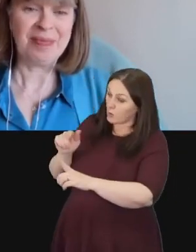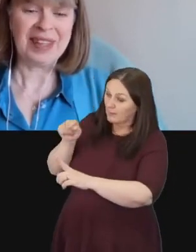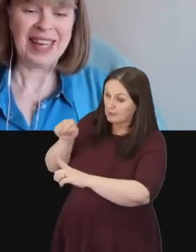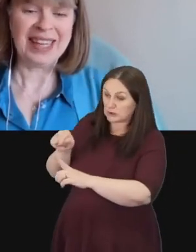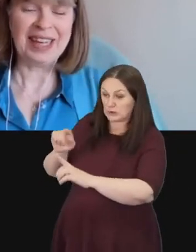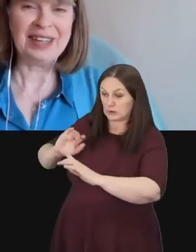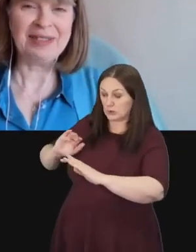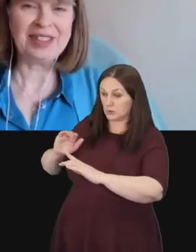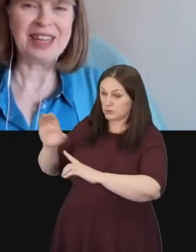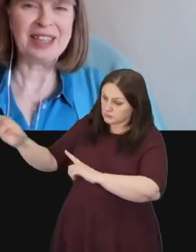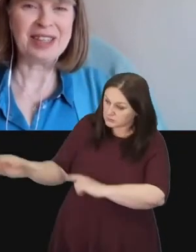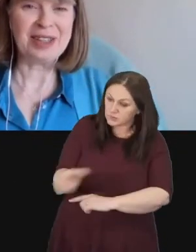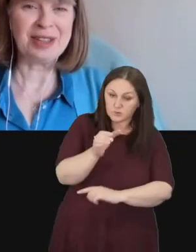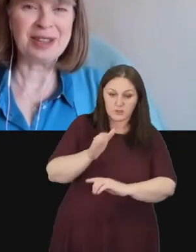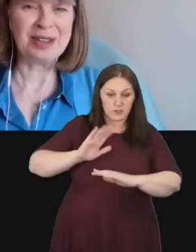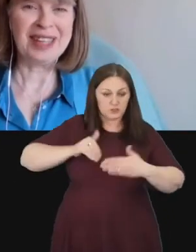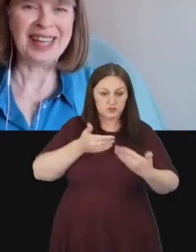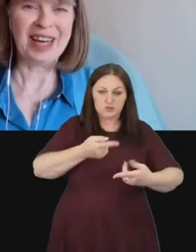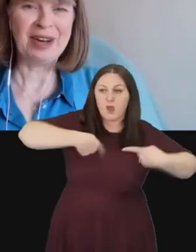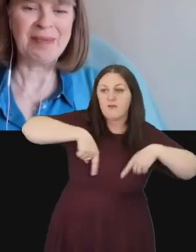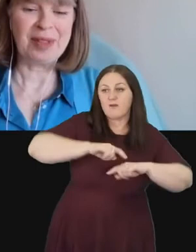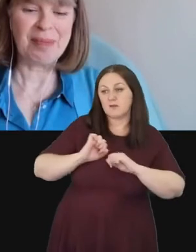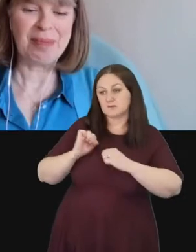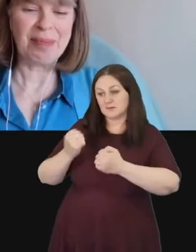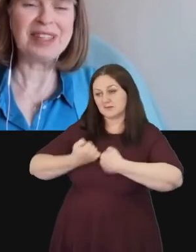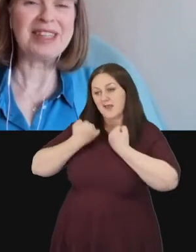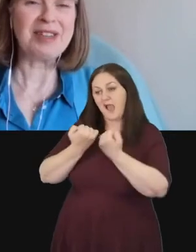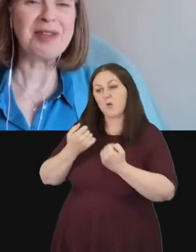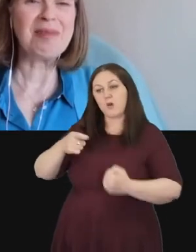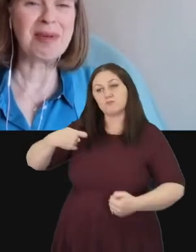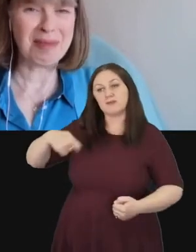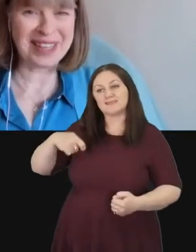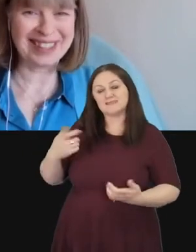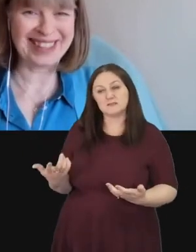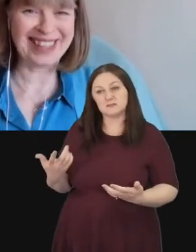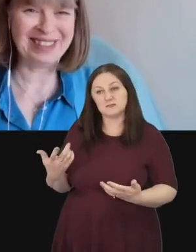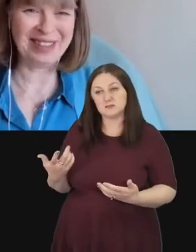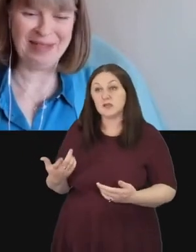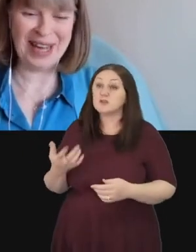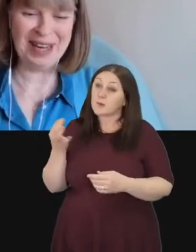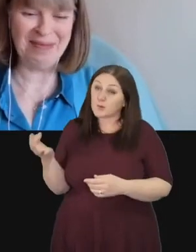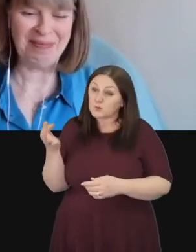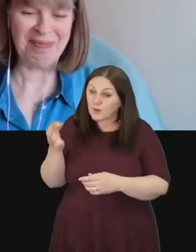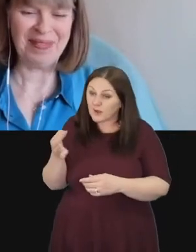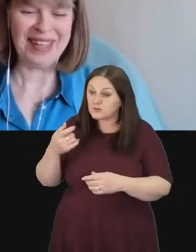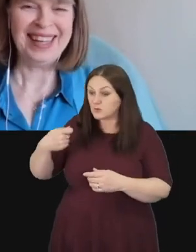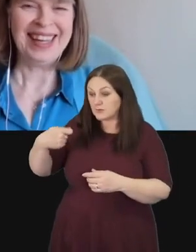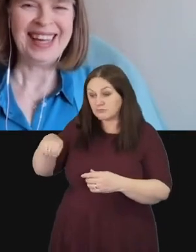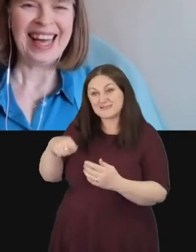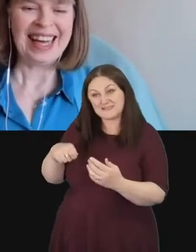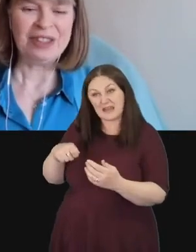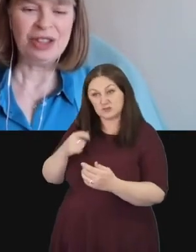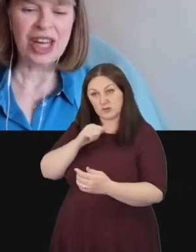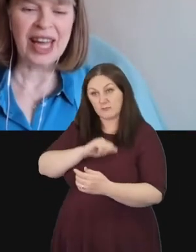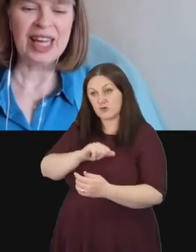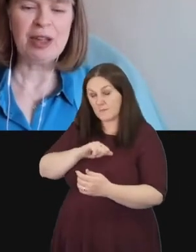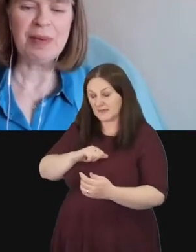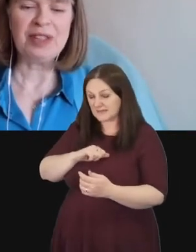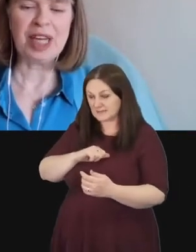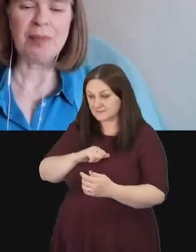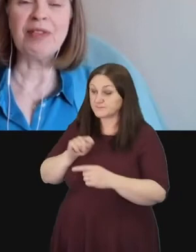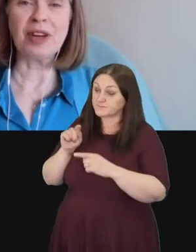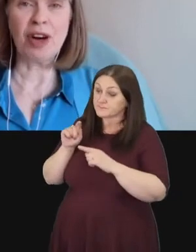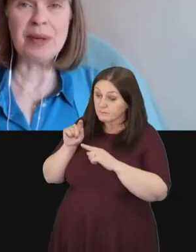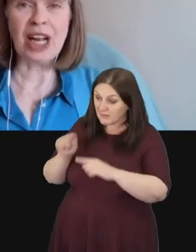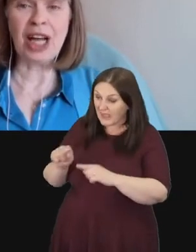and I just like to ask you the presidential promise now if I may. As you share